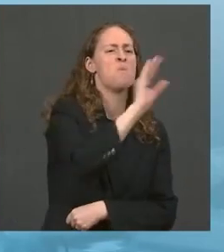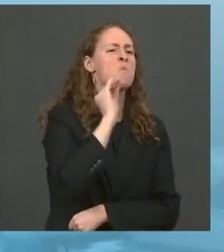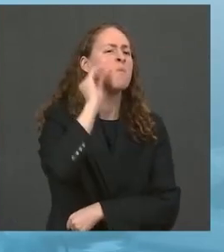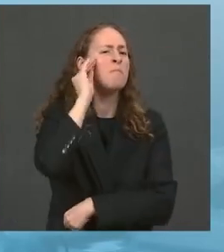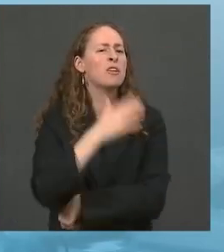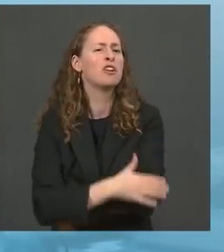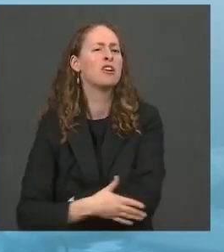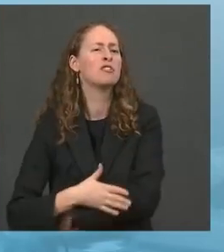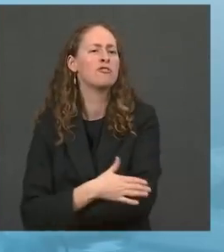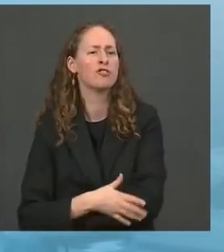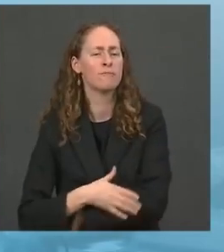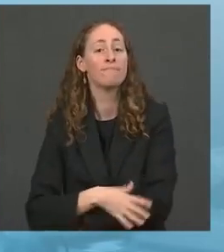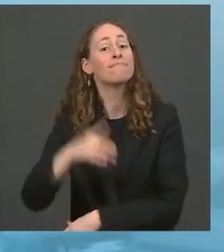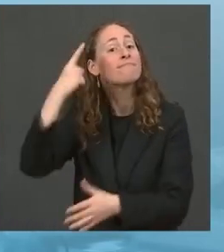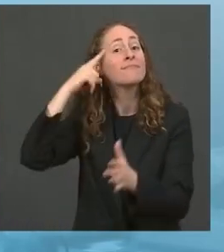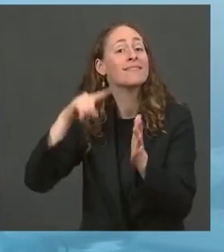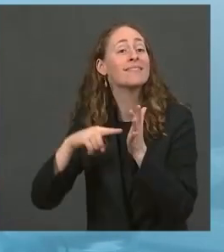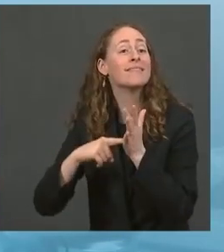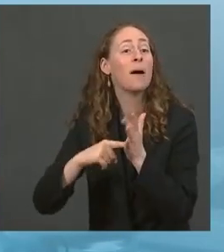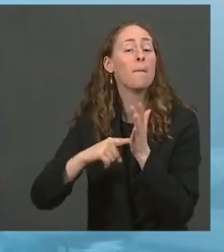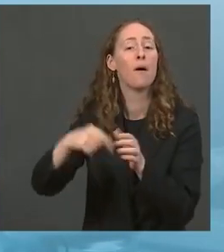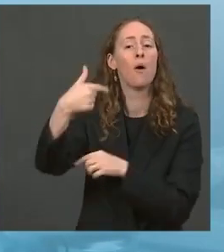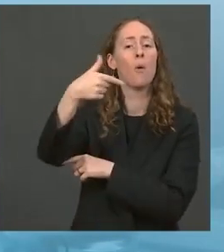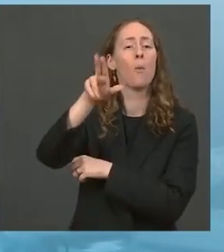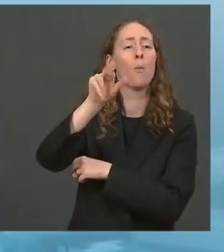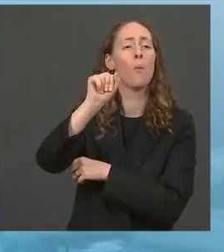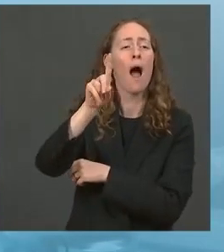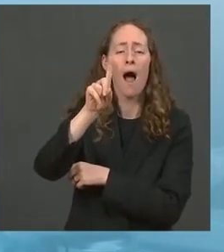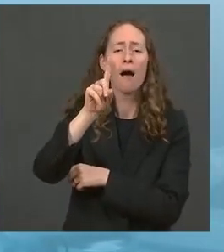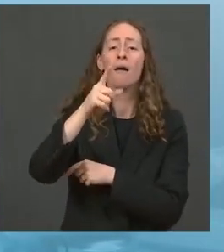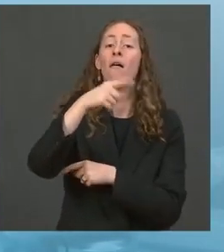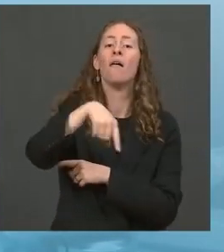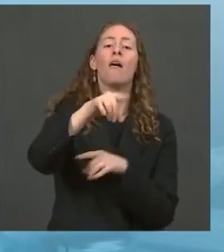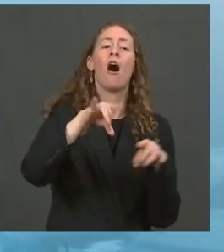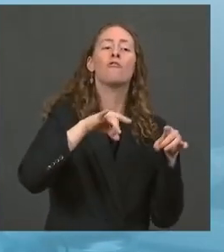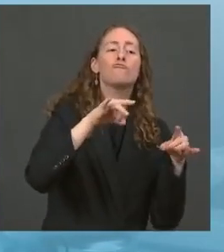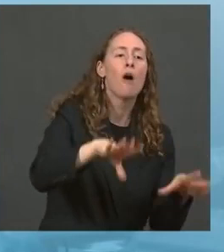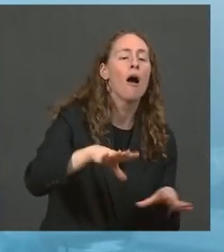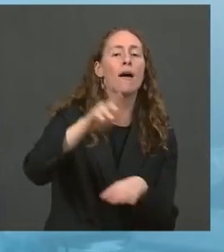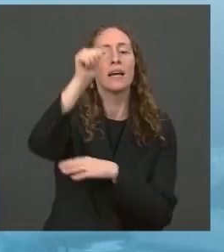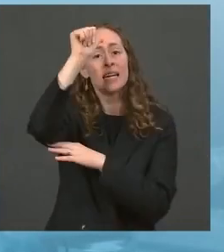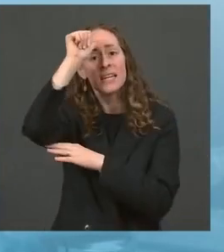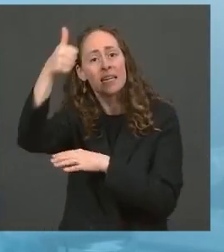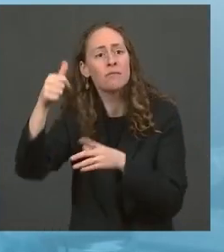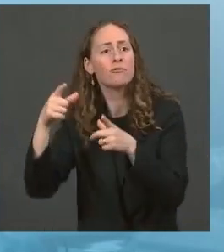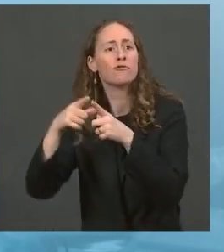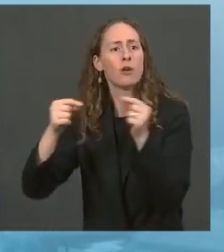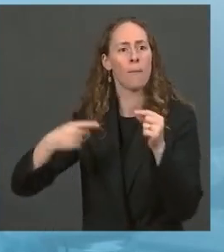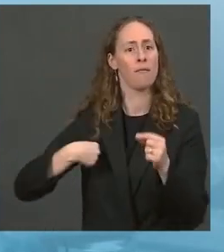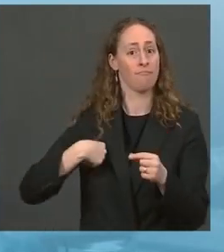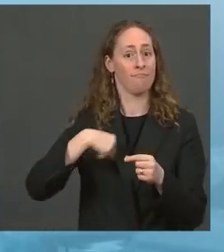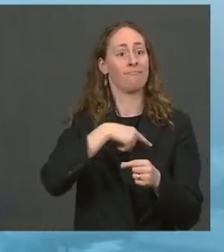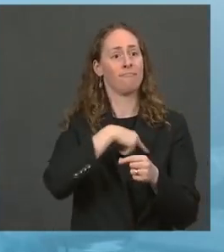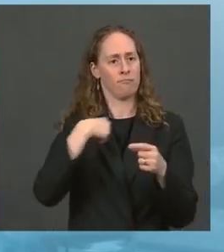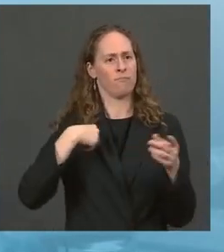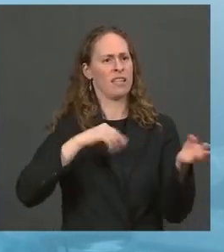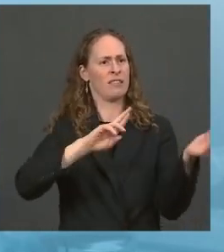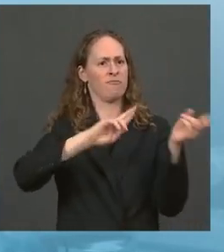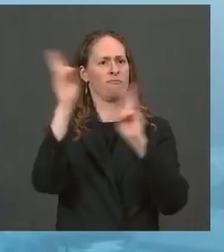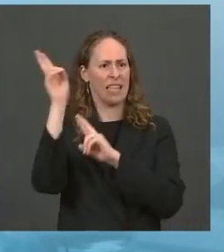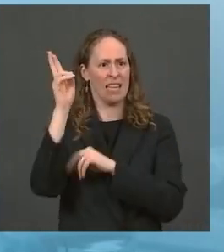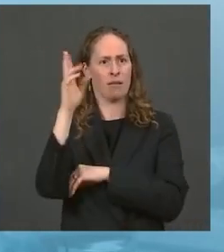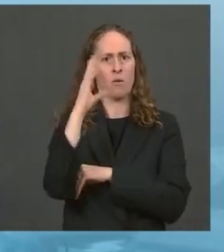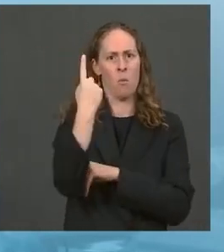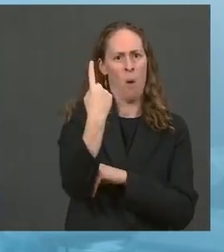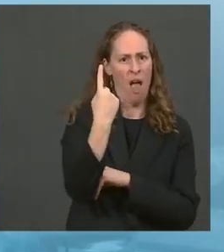with India, Japan and Australia is on track to help produce at least 1 billion vaccine doses in India to